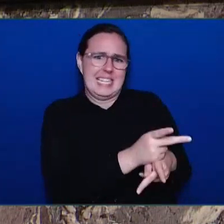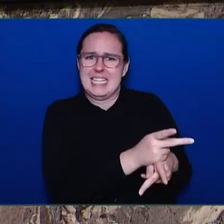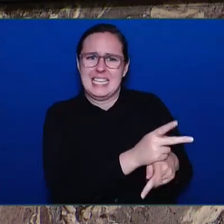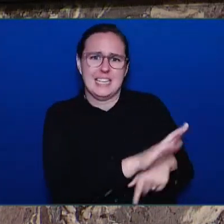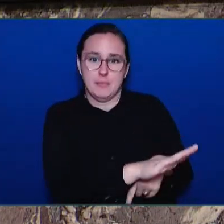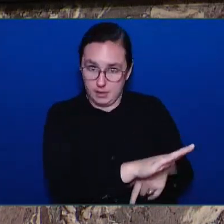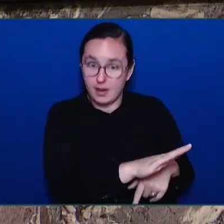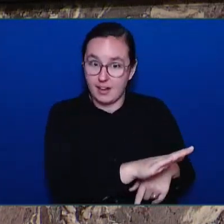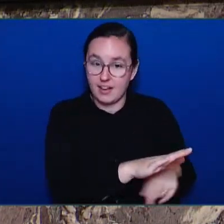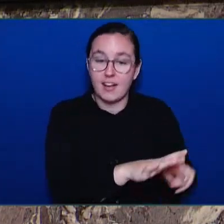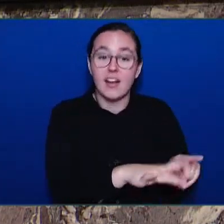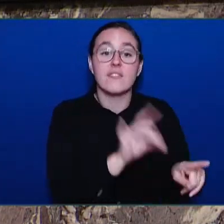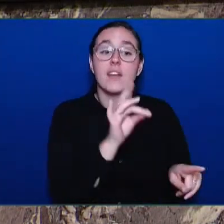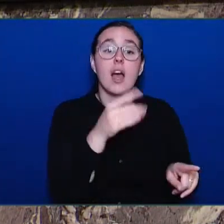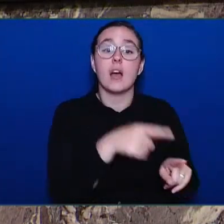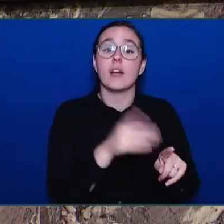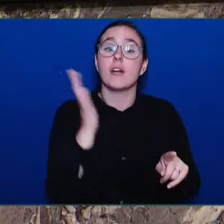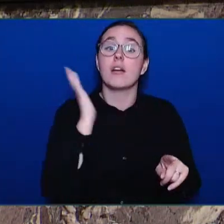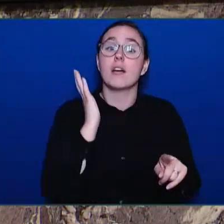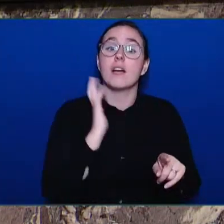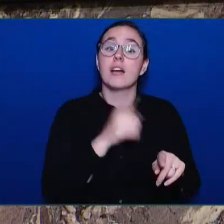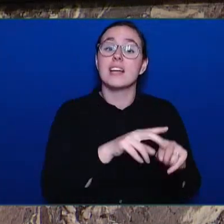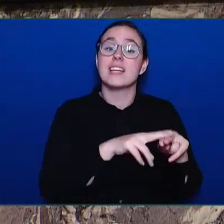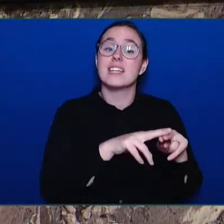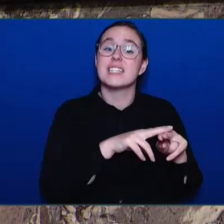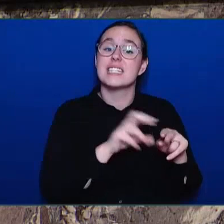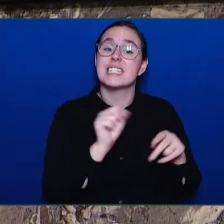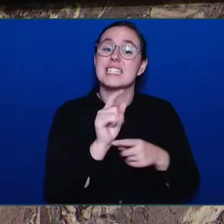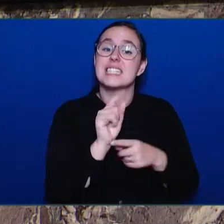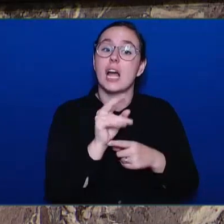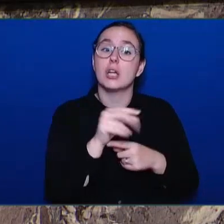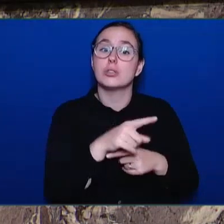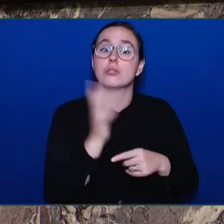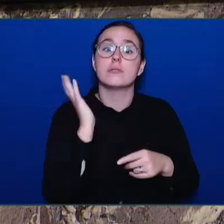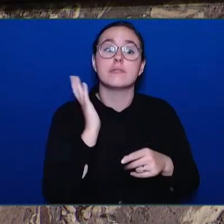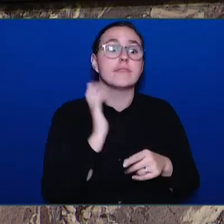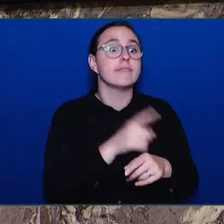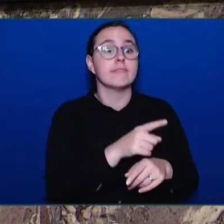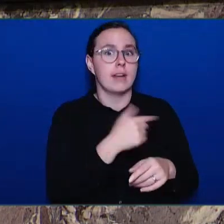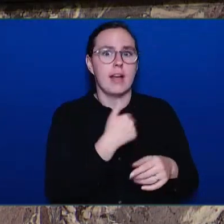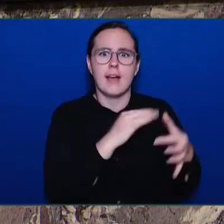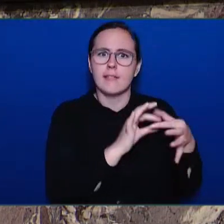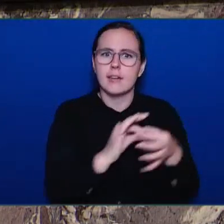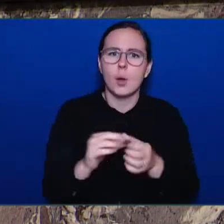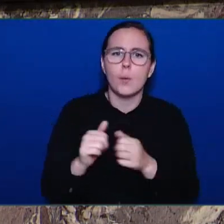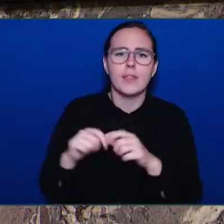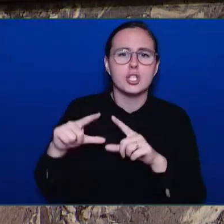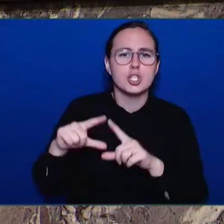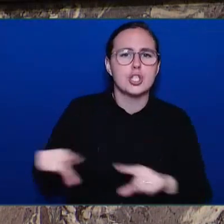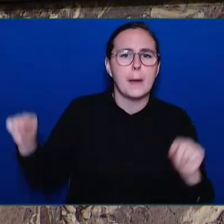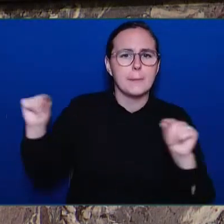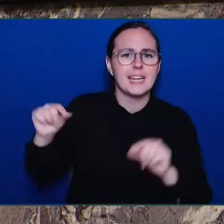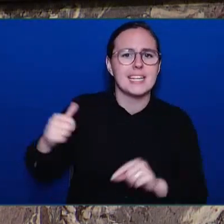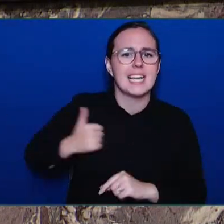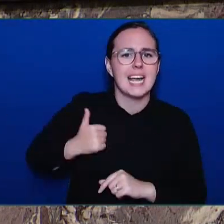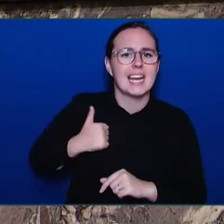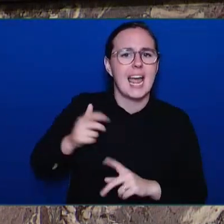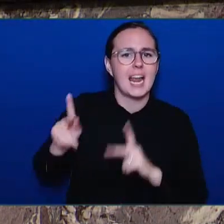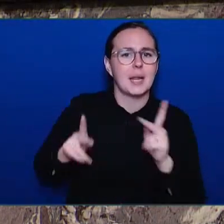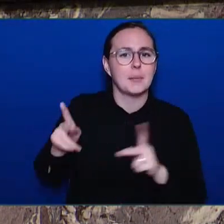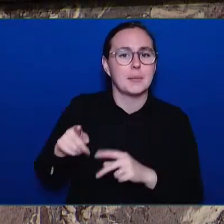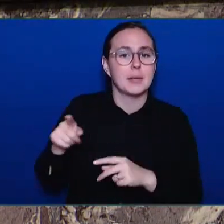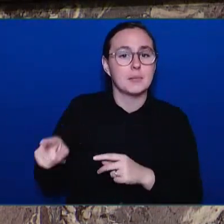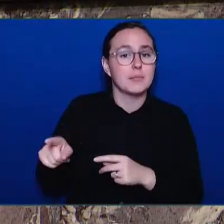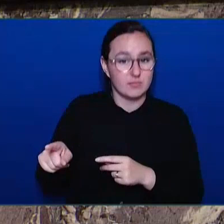history of Japanese-Canadian internment and to Indigenous peoples whose homes and lands were displaced by